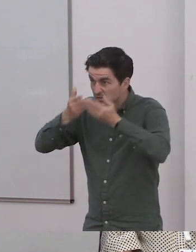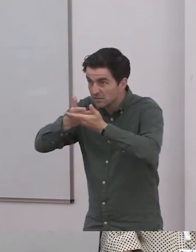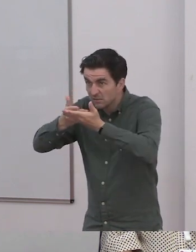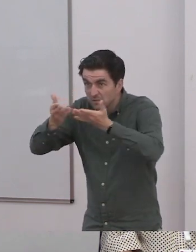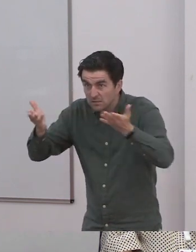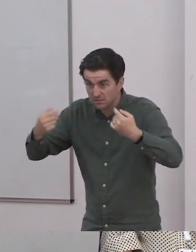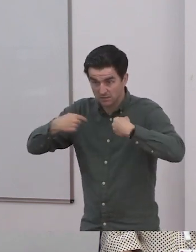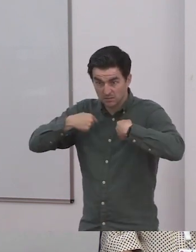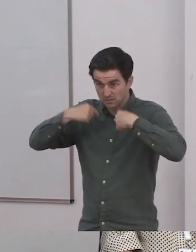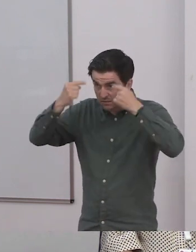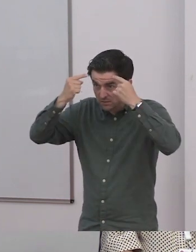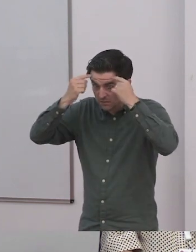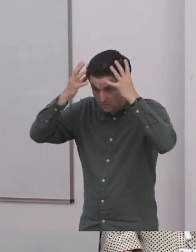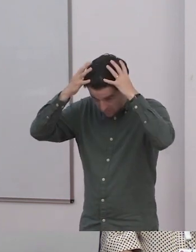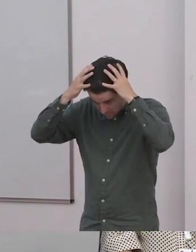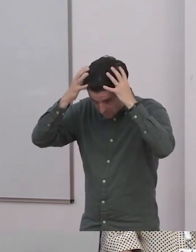things.